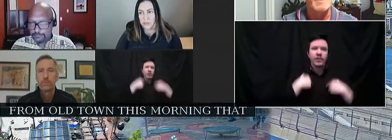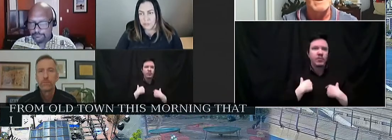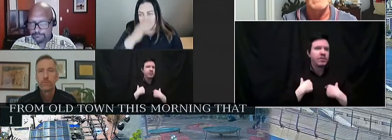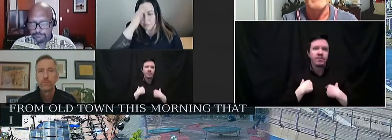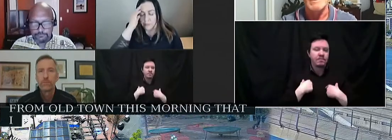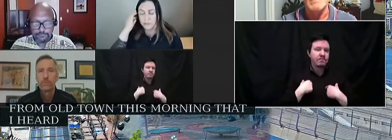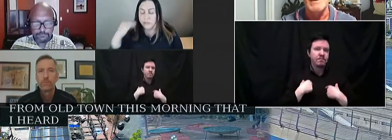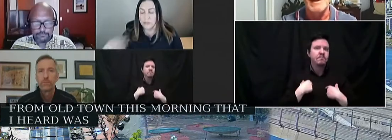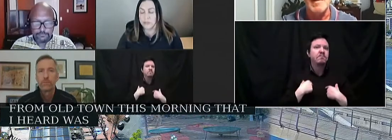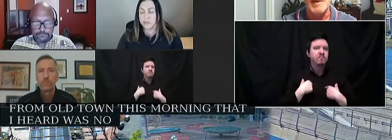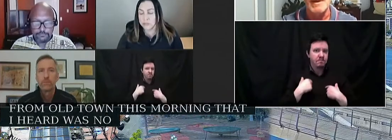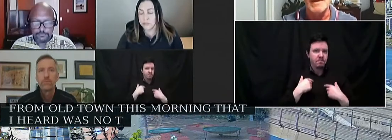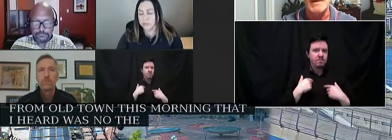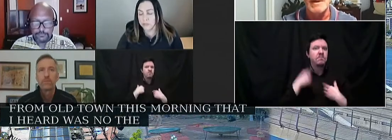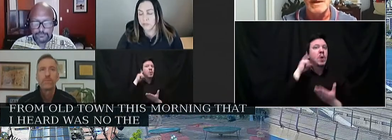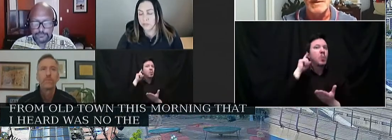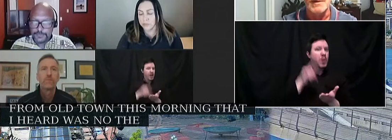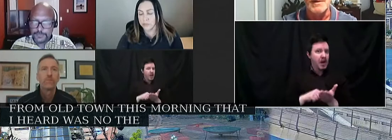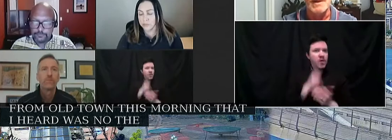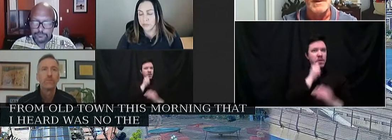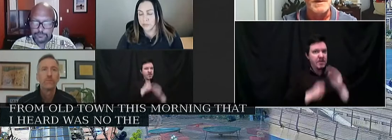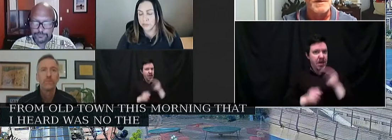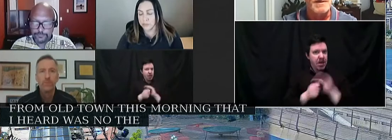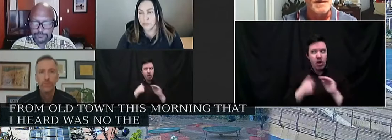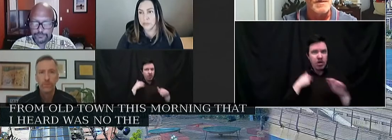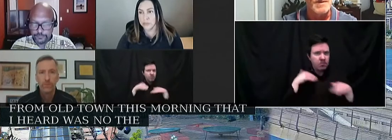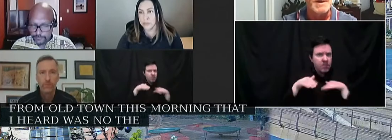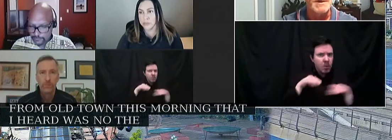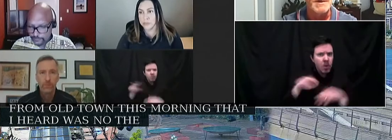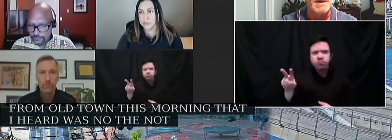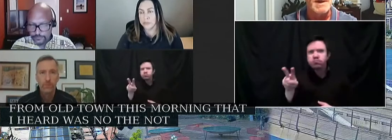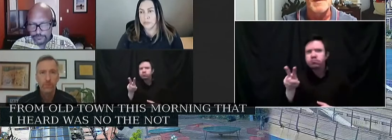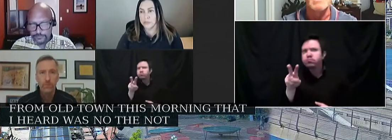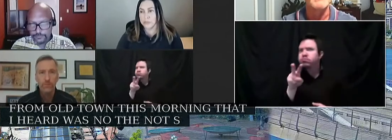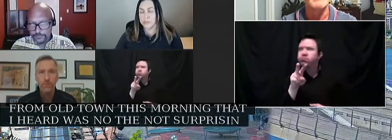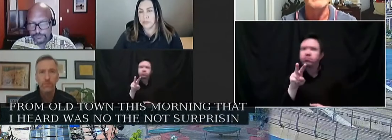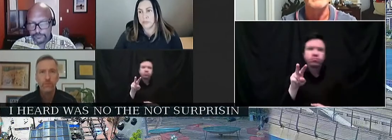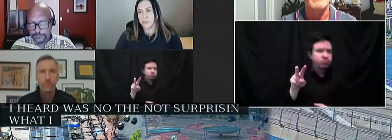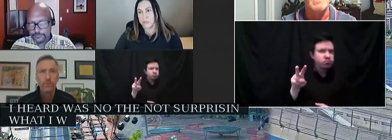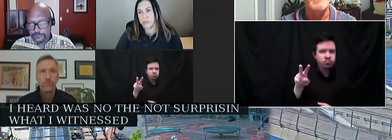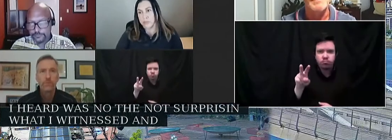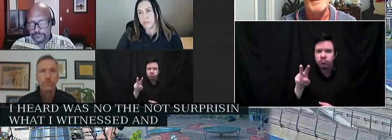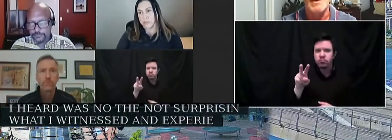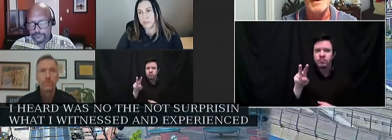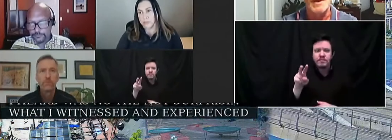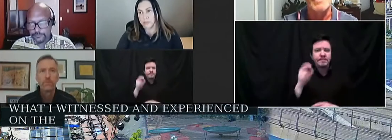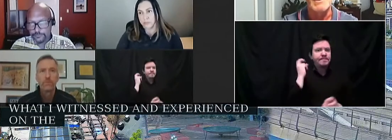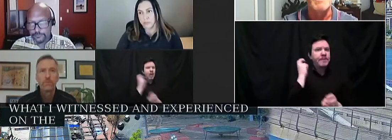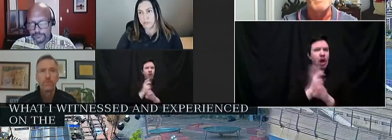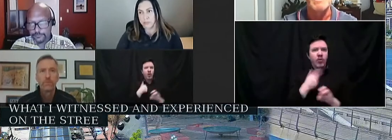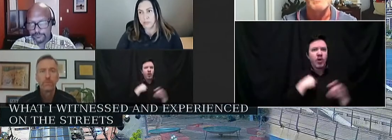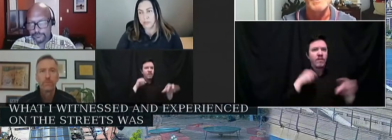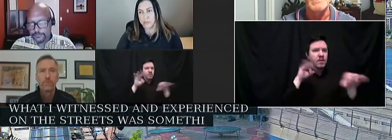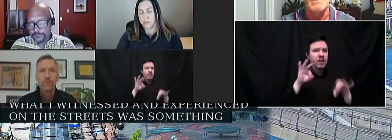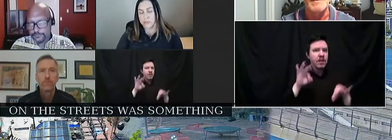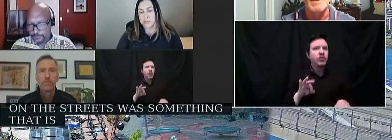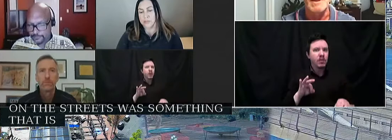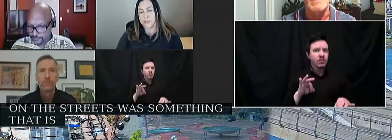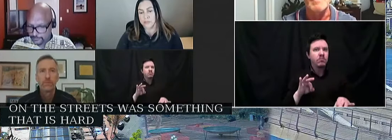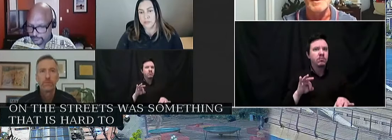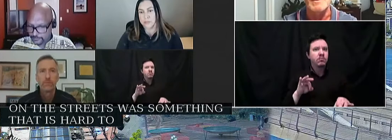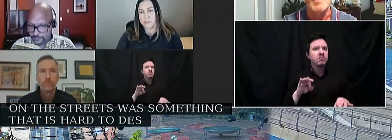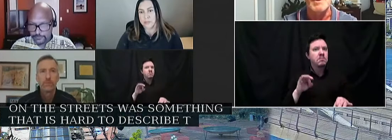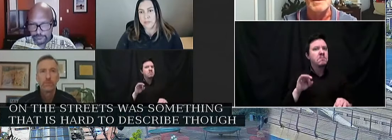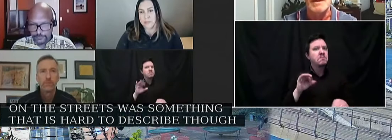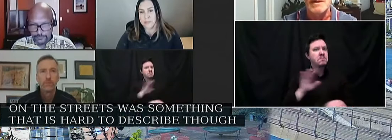What I witnessed and experienced on the streets was something that's hard to describe, though I heard some of it in the voices